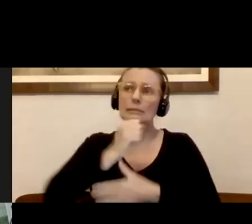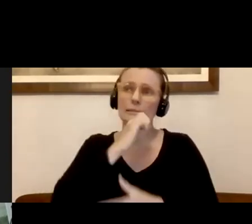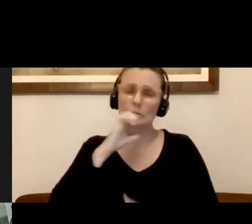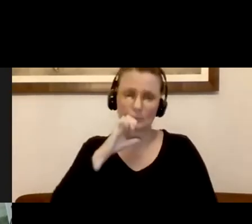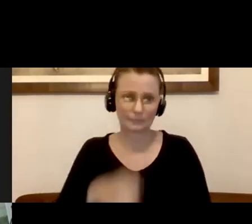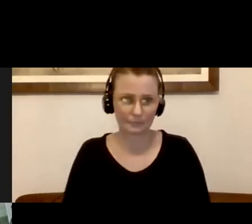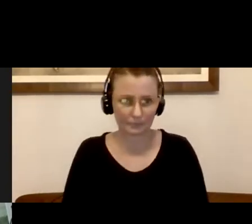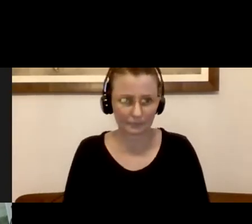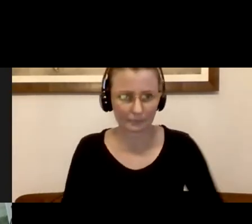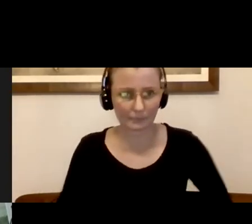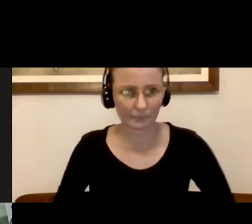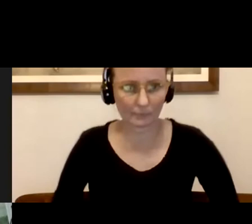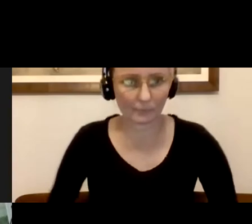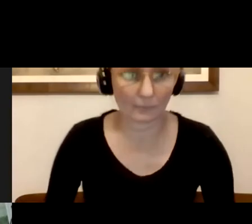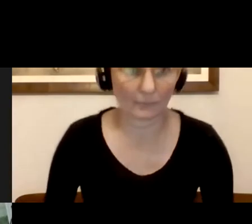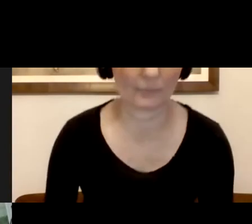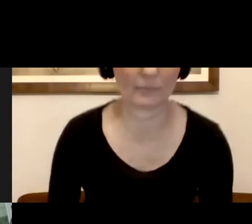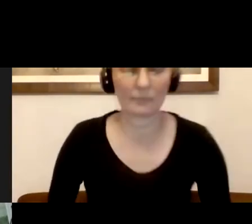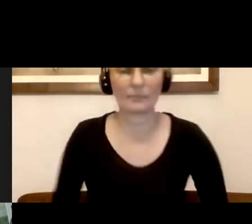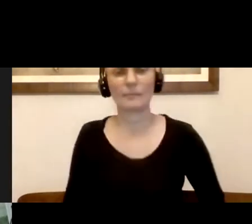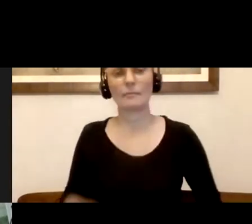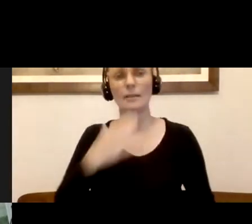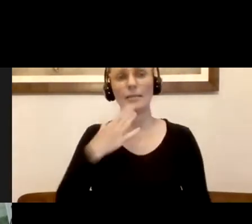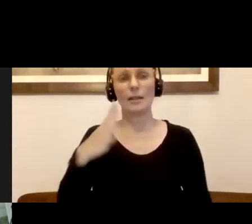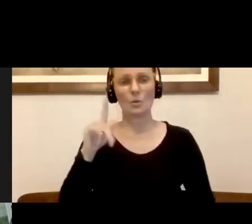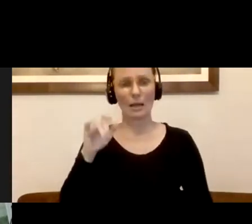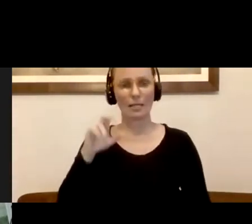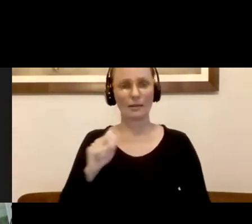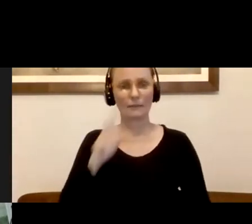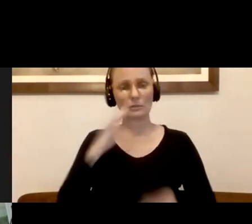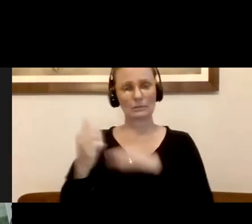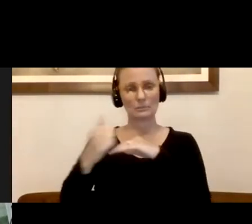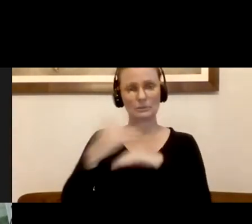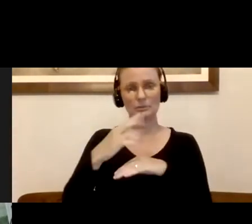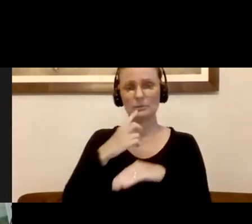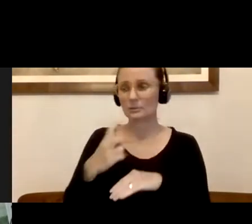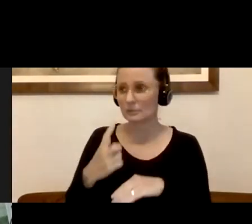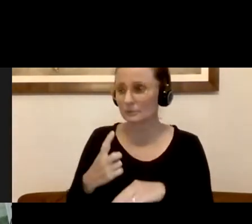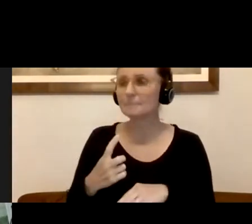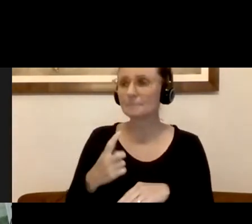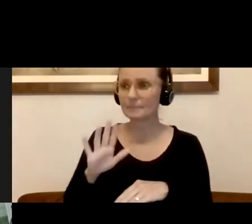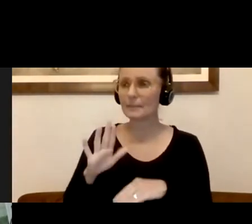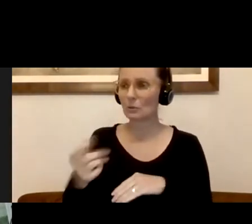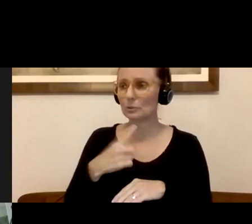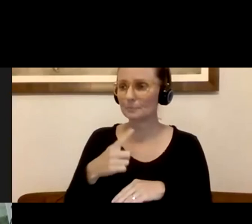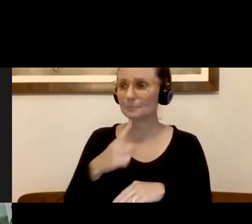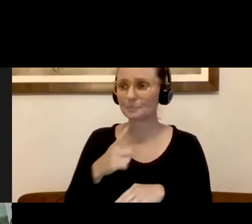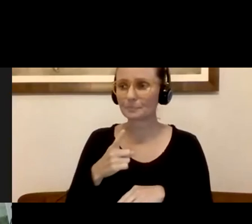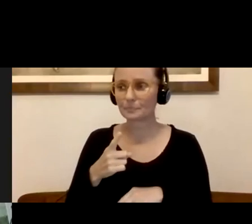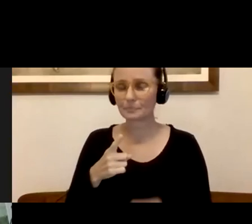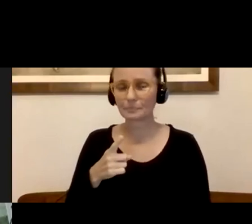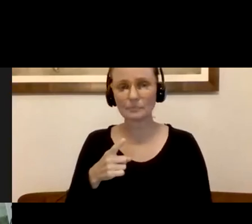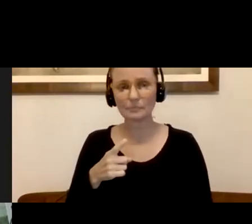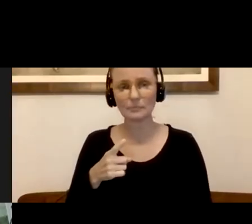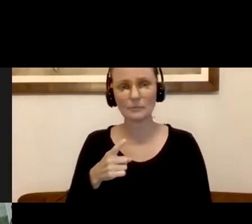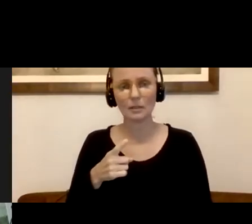I have another question that, and thank you, Alan, I've submitted, in advance to the person did not give their name, but thank you for offering this question. And it is, it